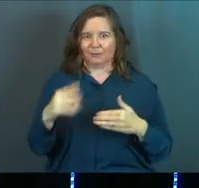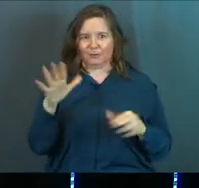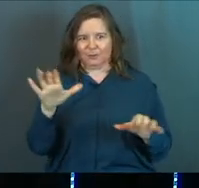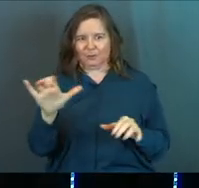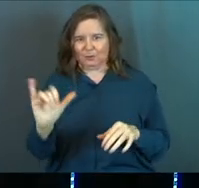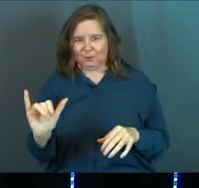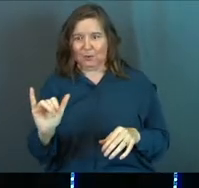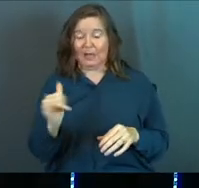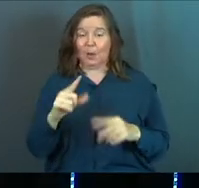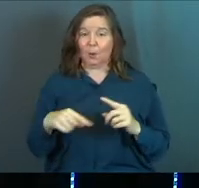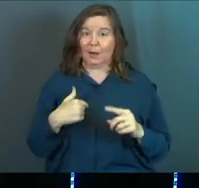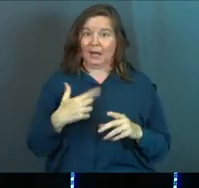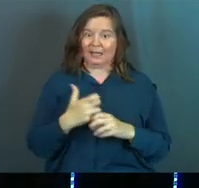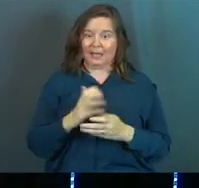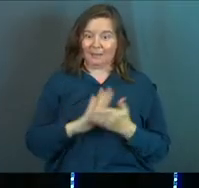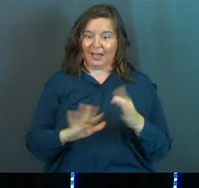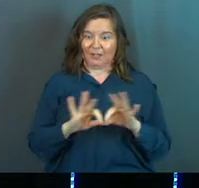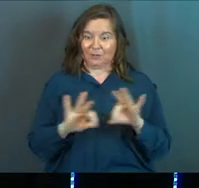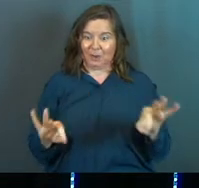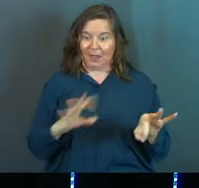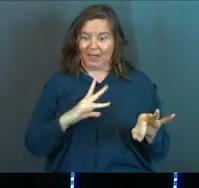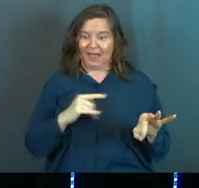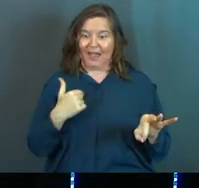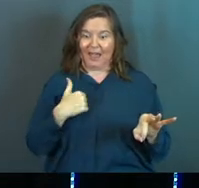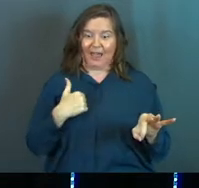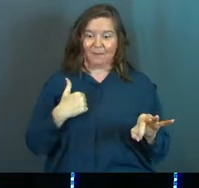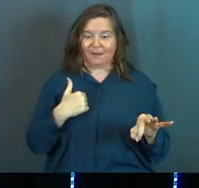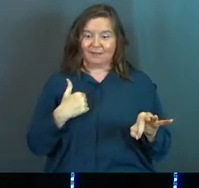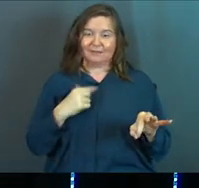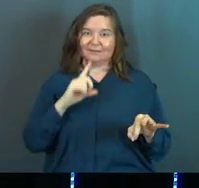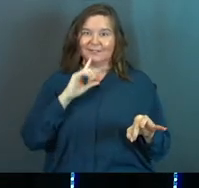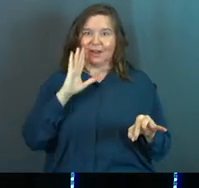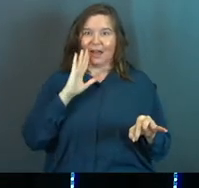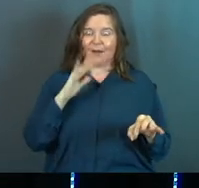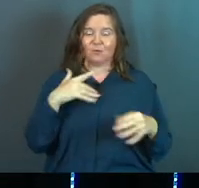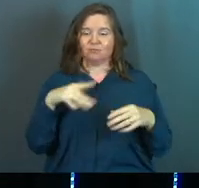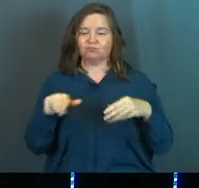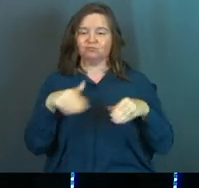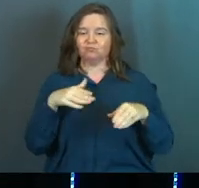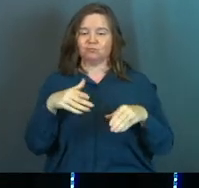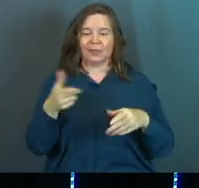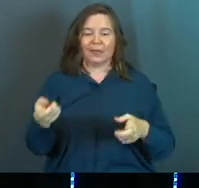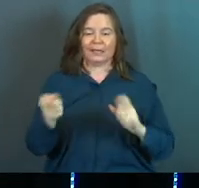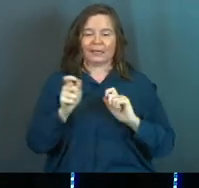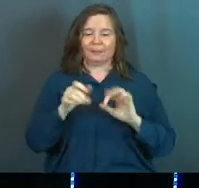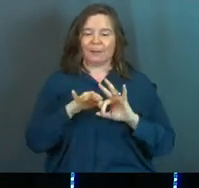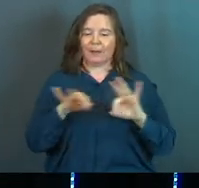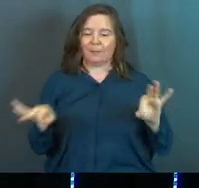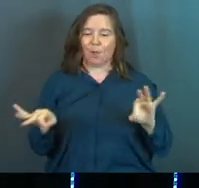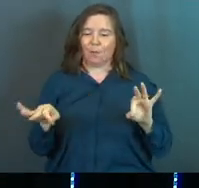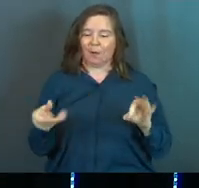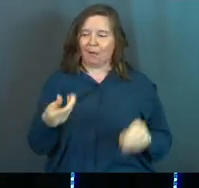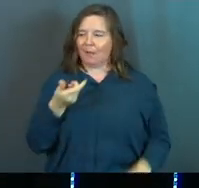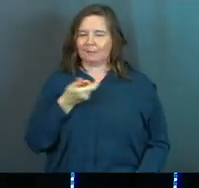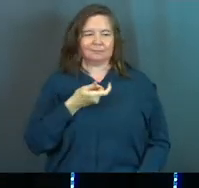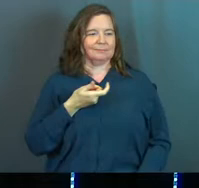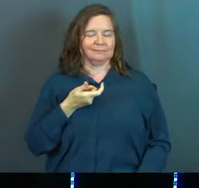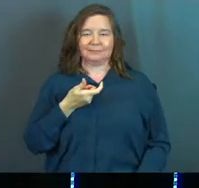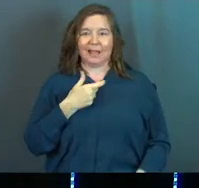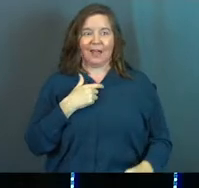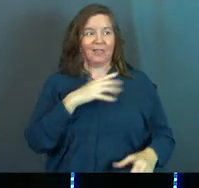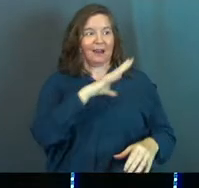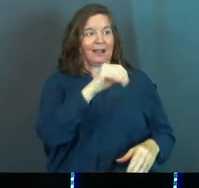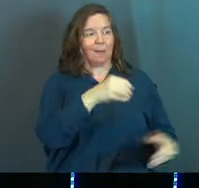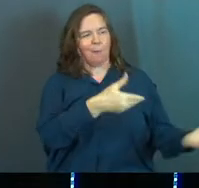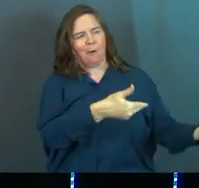you guys did too, that like when I get my college degree, I'm going to like, you know, I'm going to walk the aisle, they're going to hand me my diploma, and then there's going to be an